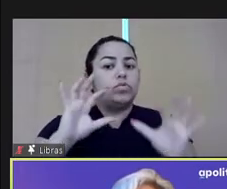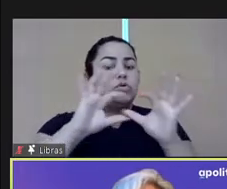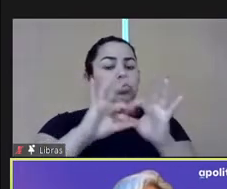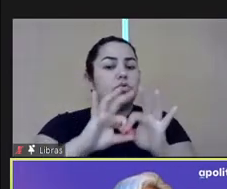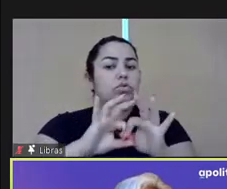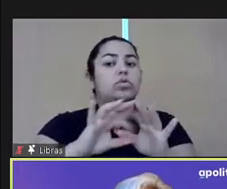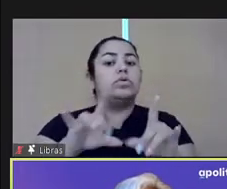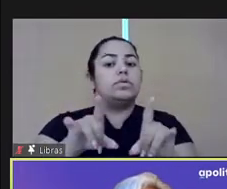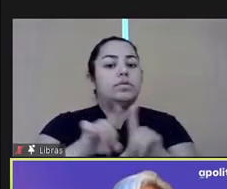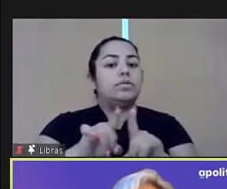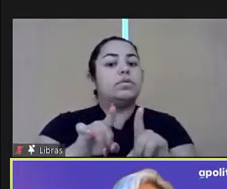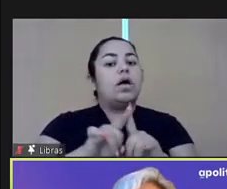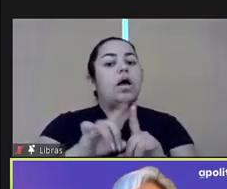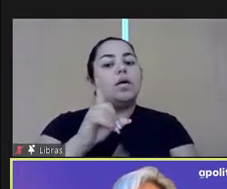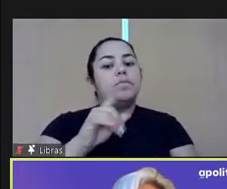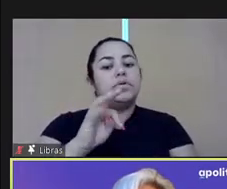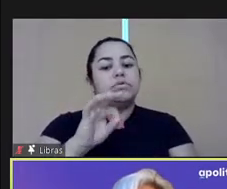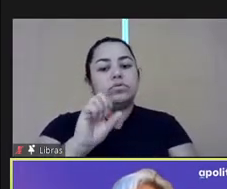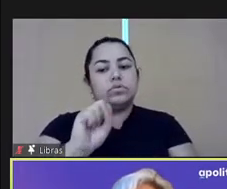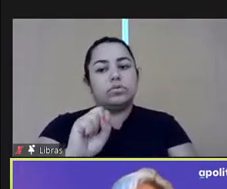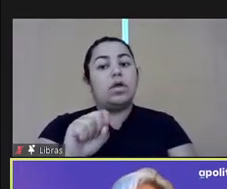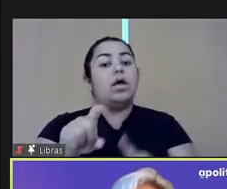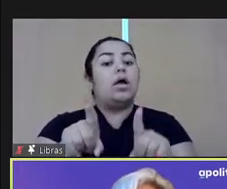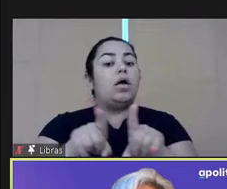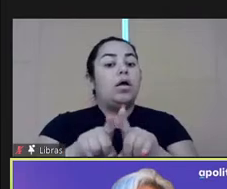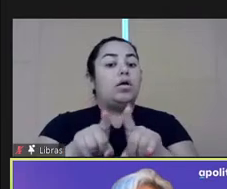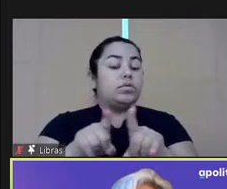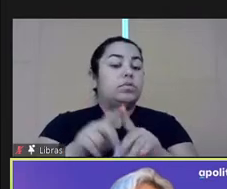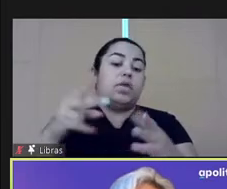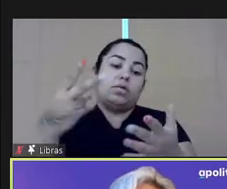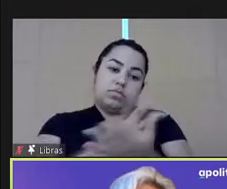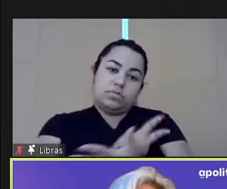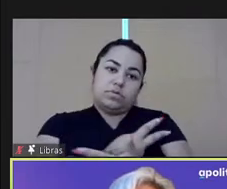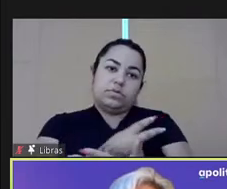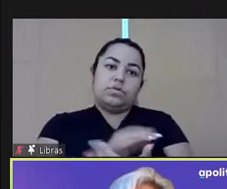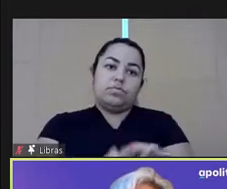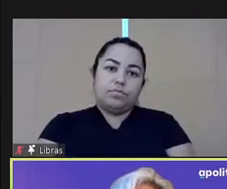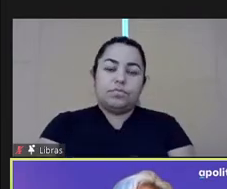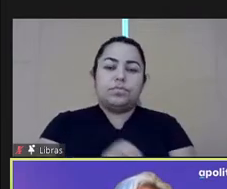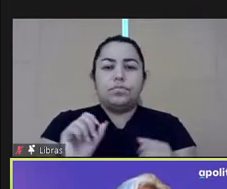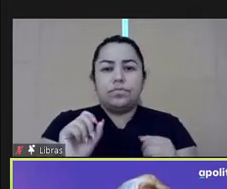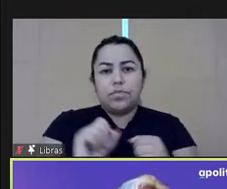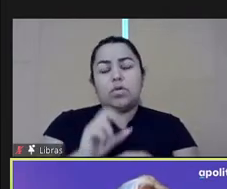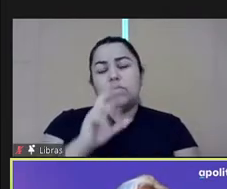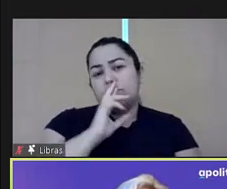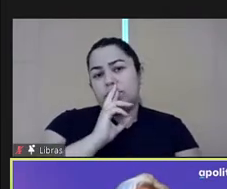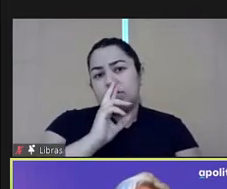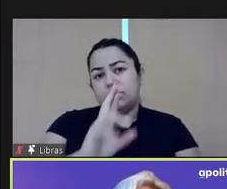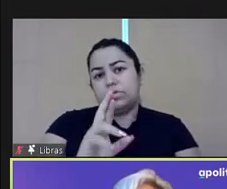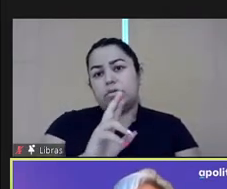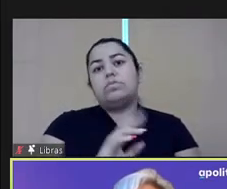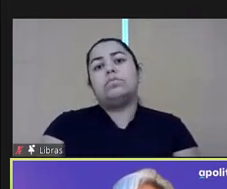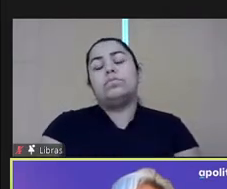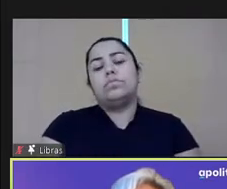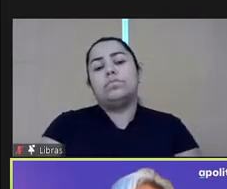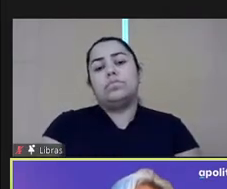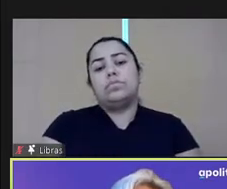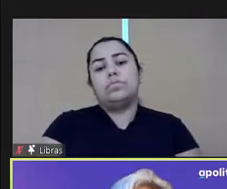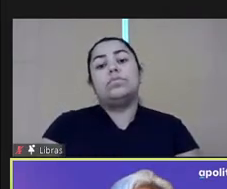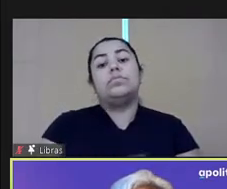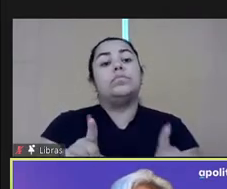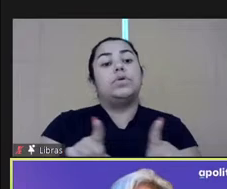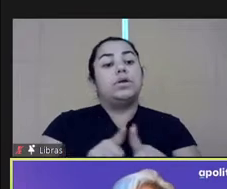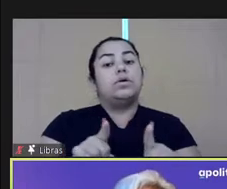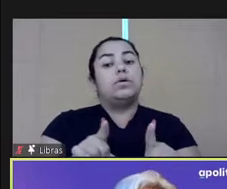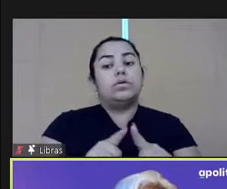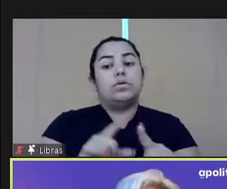delivered an impressive COVID response. We're also seeing a number of countries using public engagement as